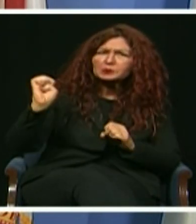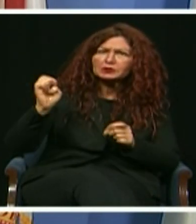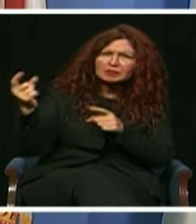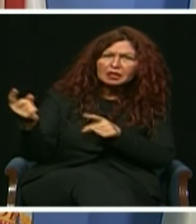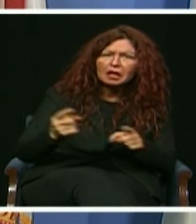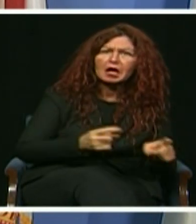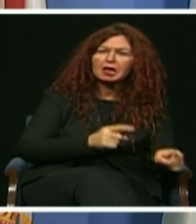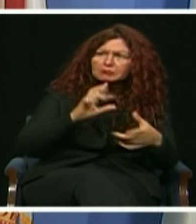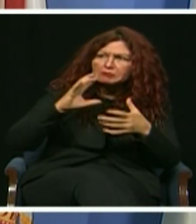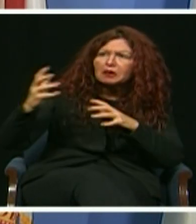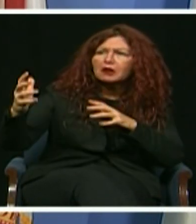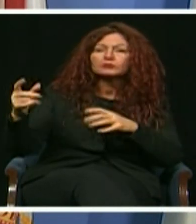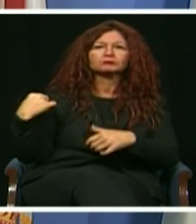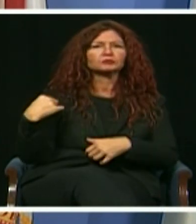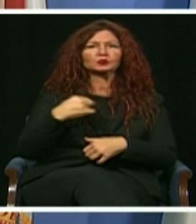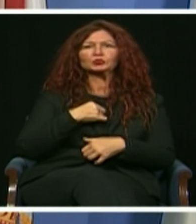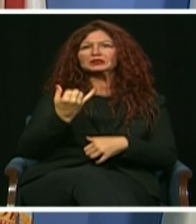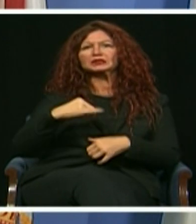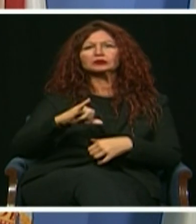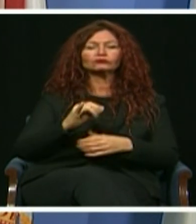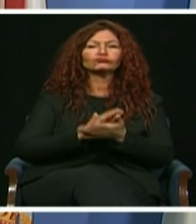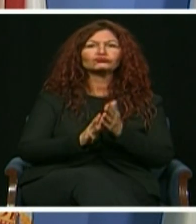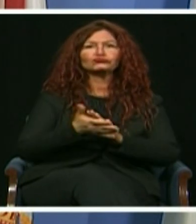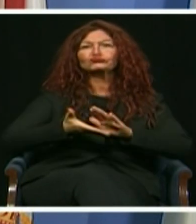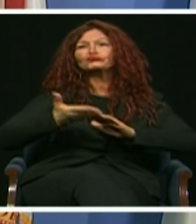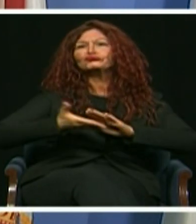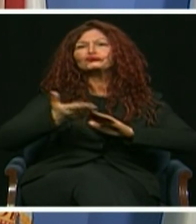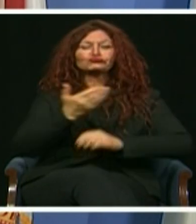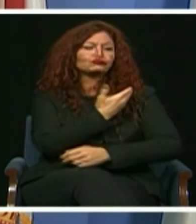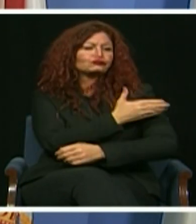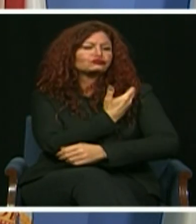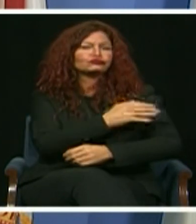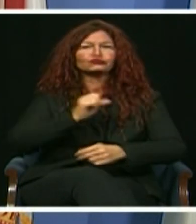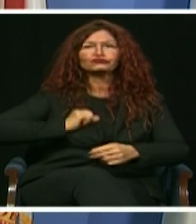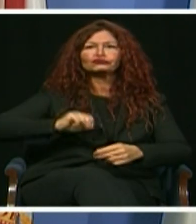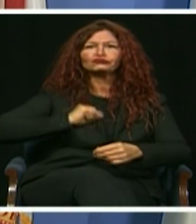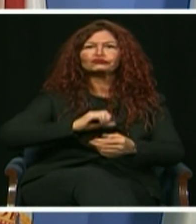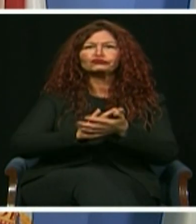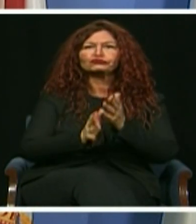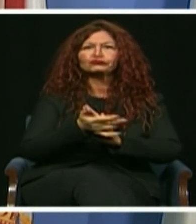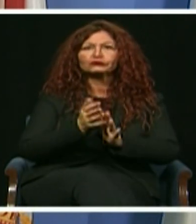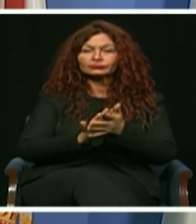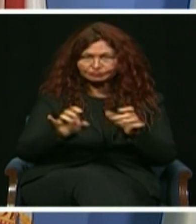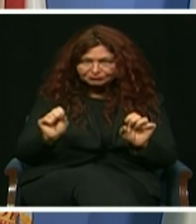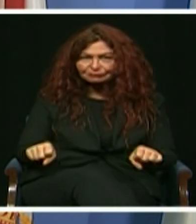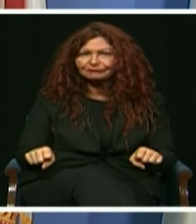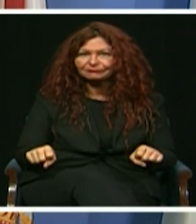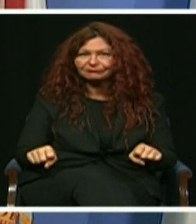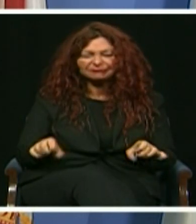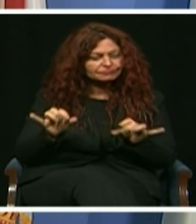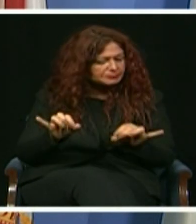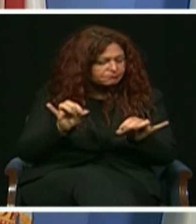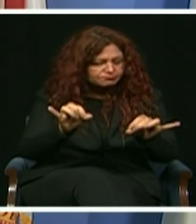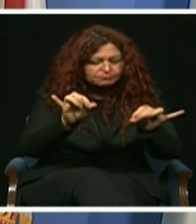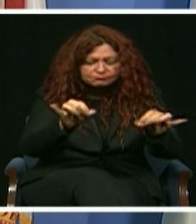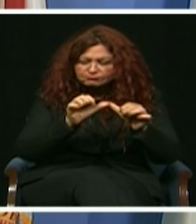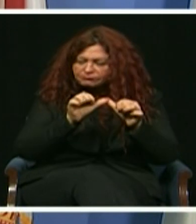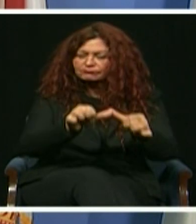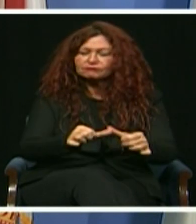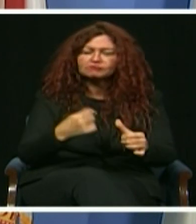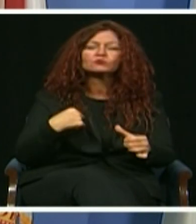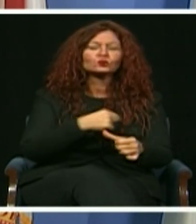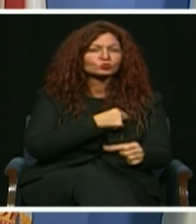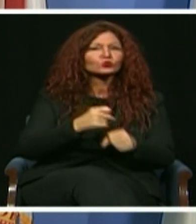are a people that has always done great things under pressure. I know that this chapter will be no different, and that by